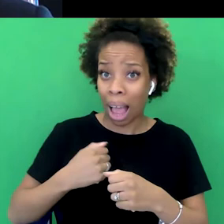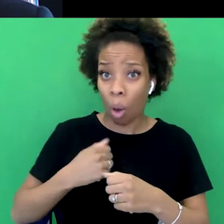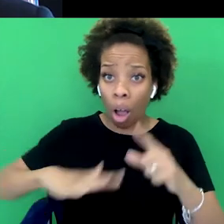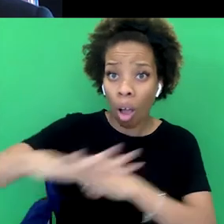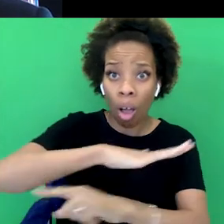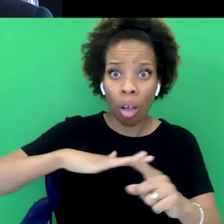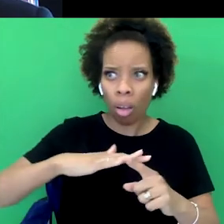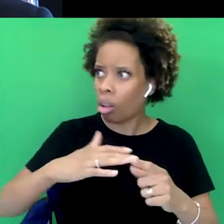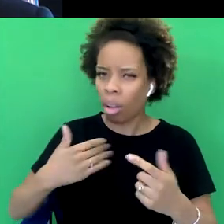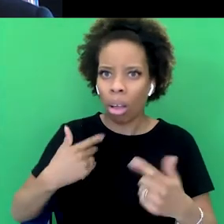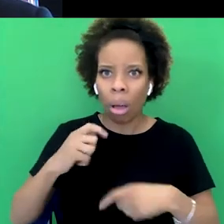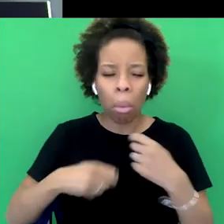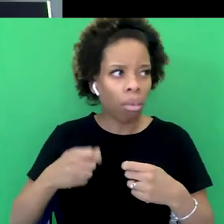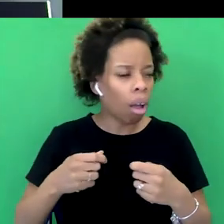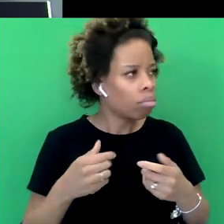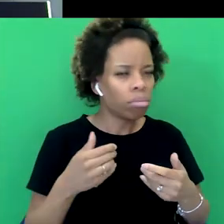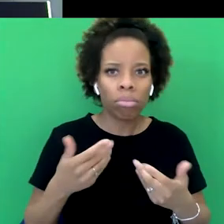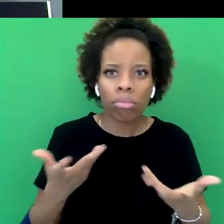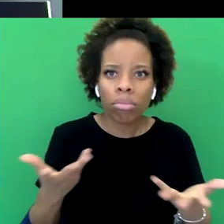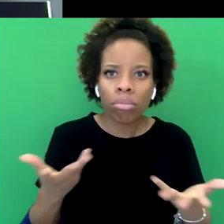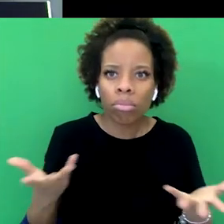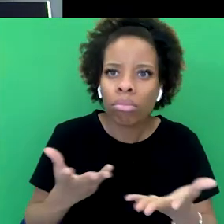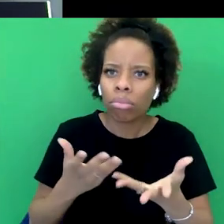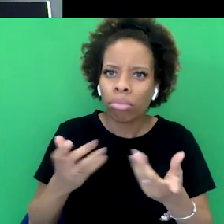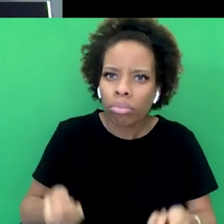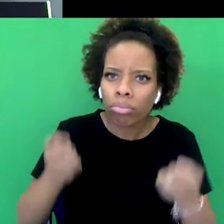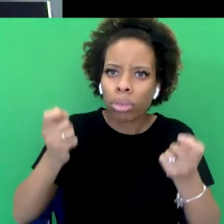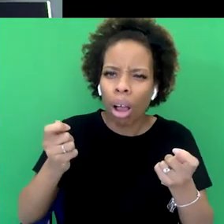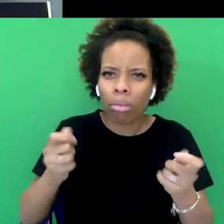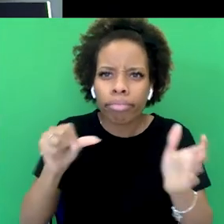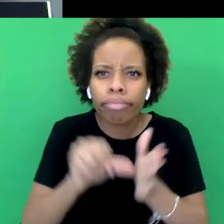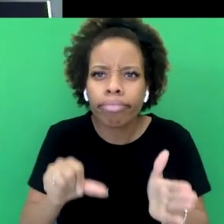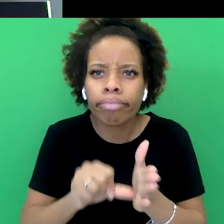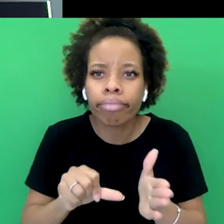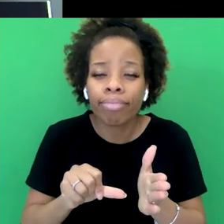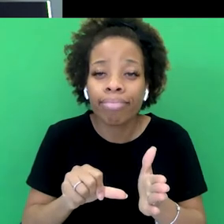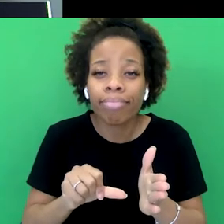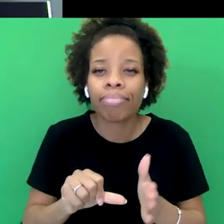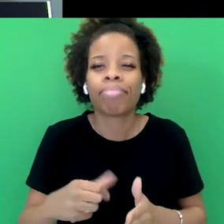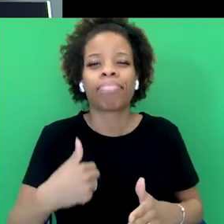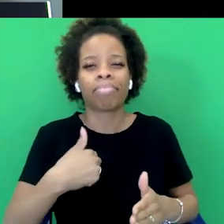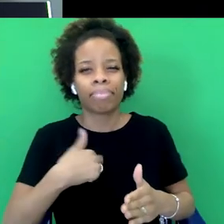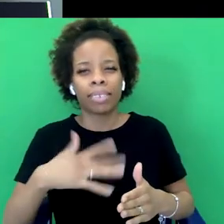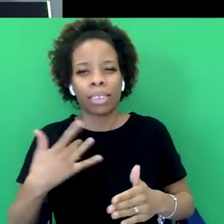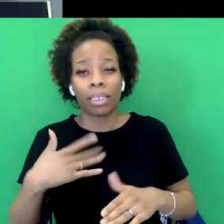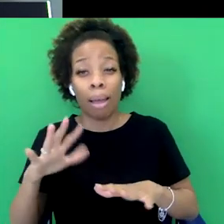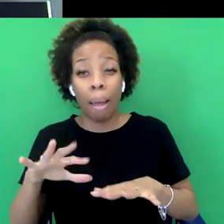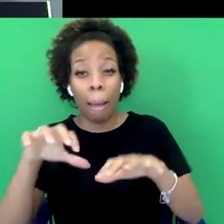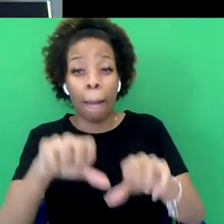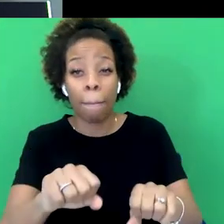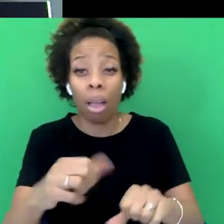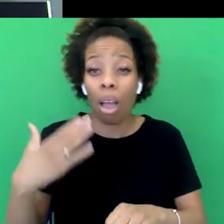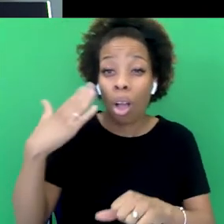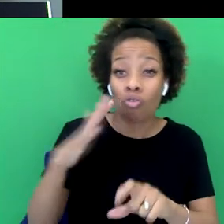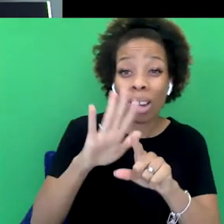these conversations? Yeah, think that empire and racism are synonymous. mean, when you're talking about British Empire, you're talking about race, right?